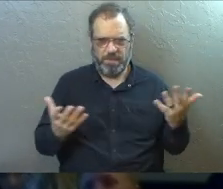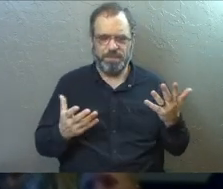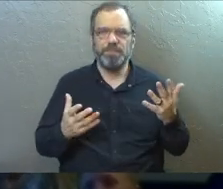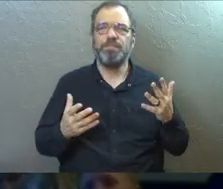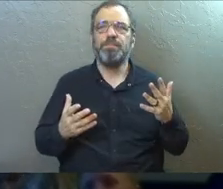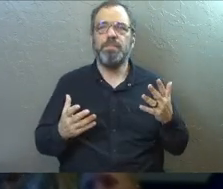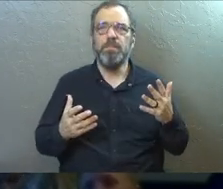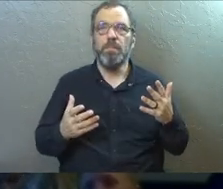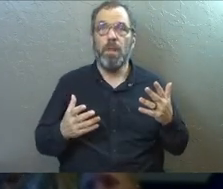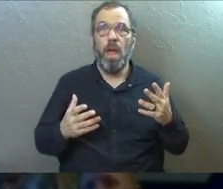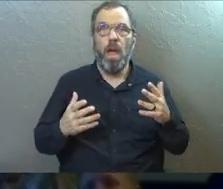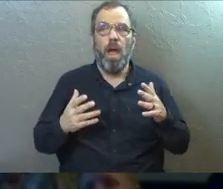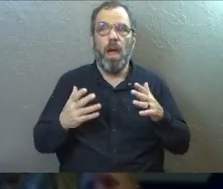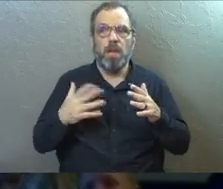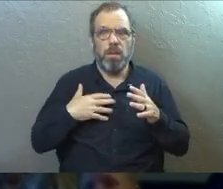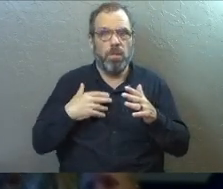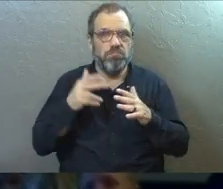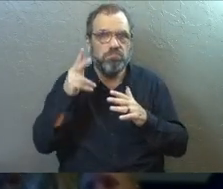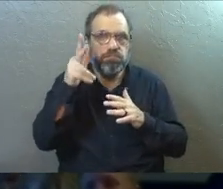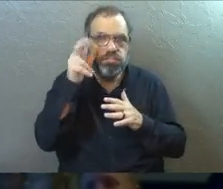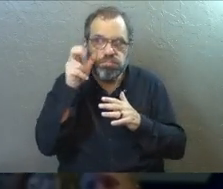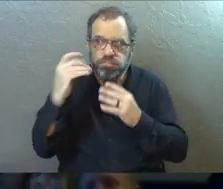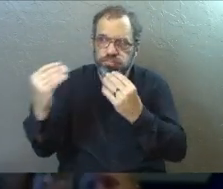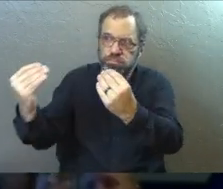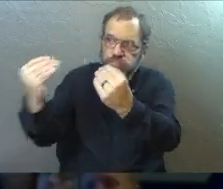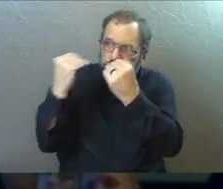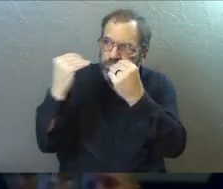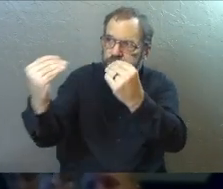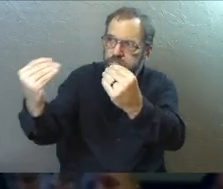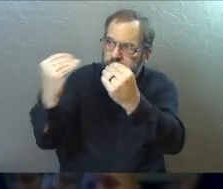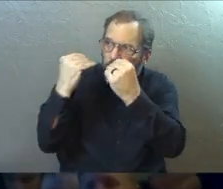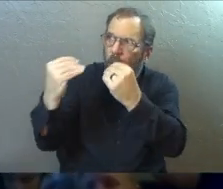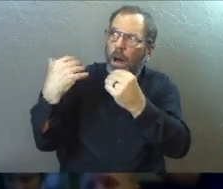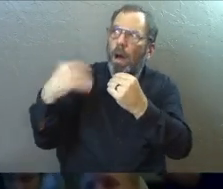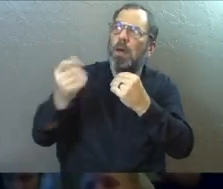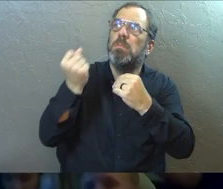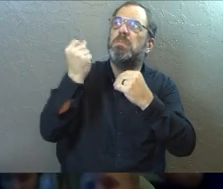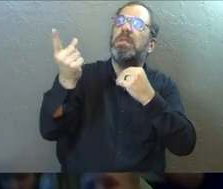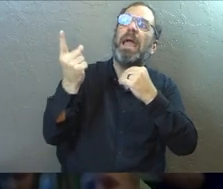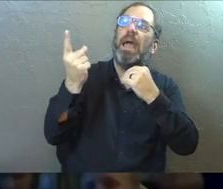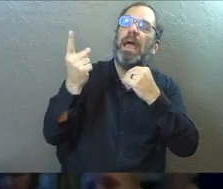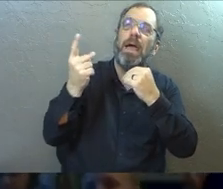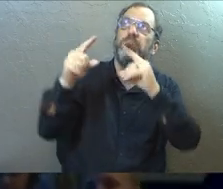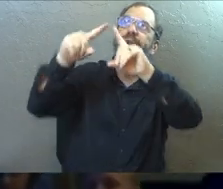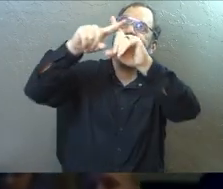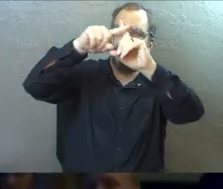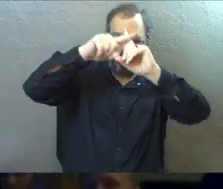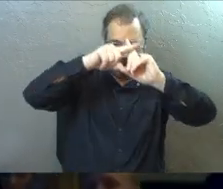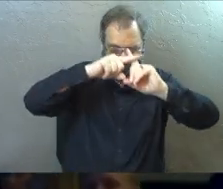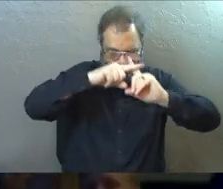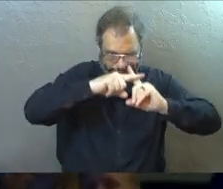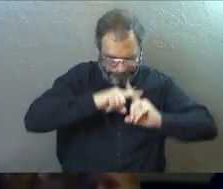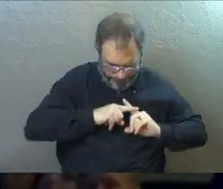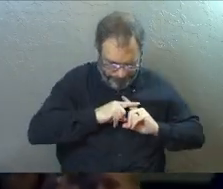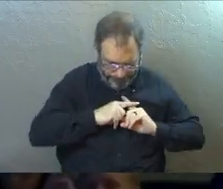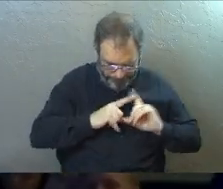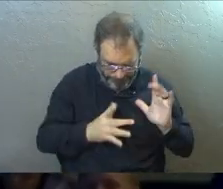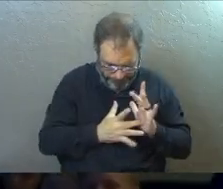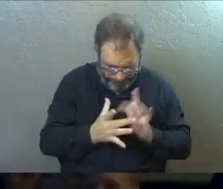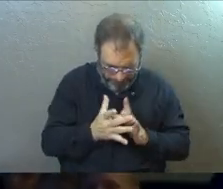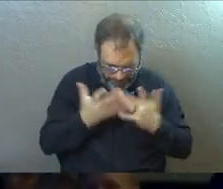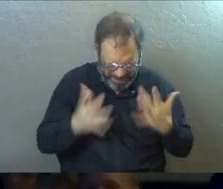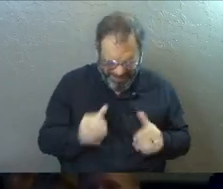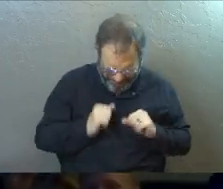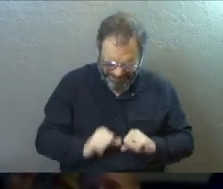Obviously, he had listened to enough of the gospel. Philip was satisfied that he had given his life to Jesus Christ. The belief had